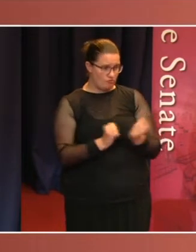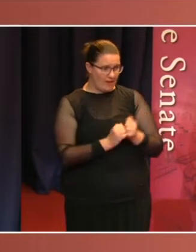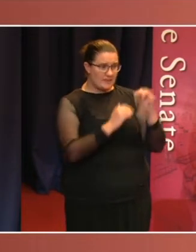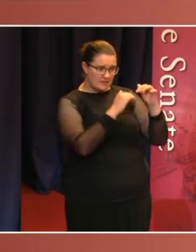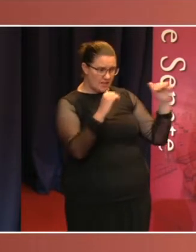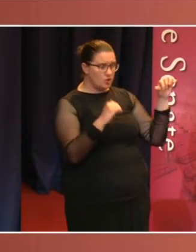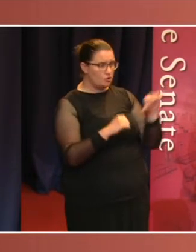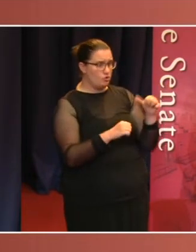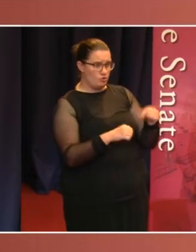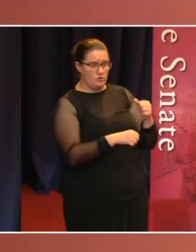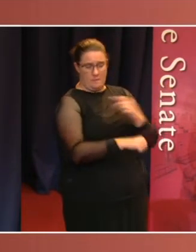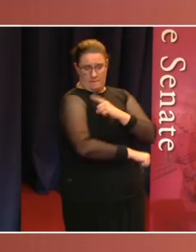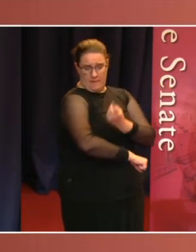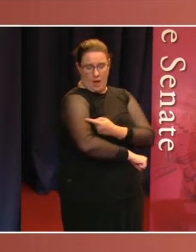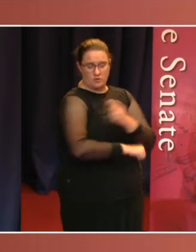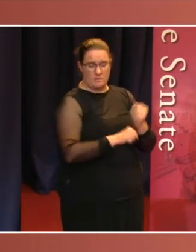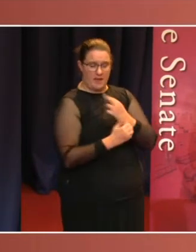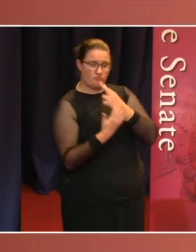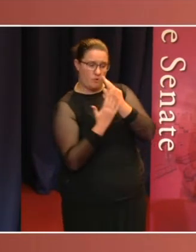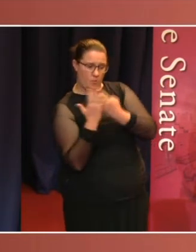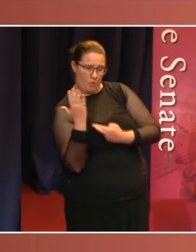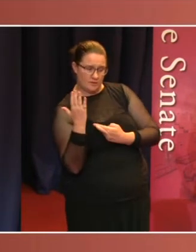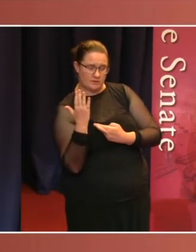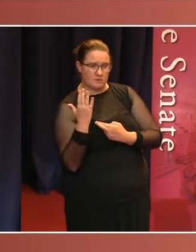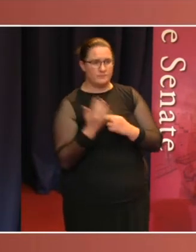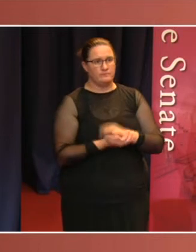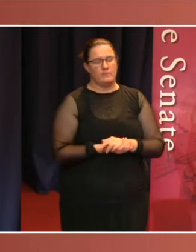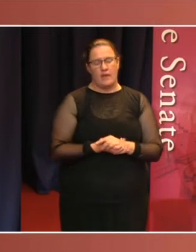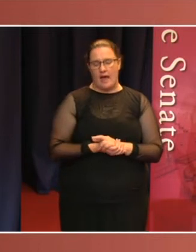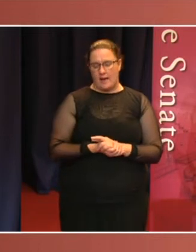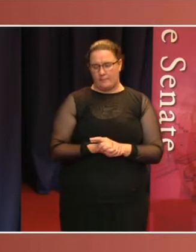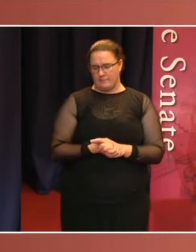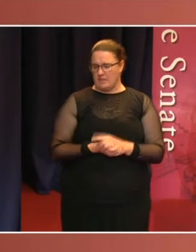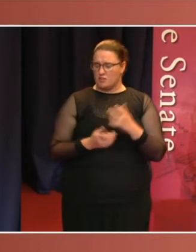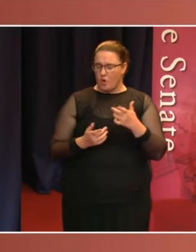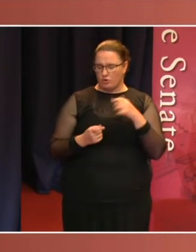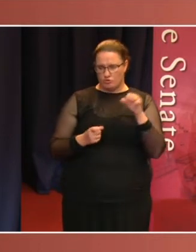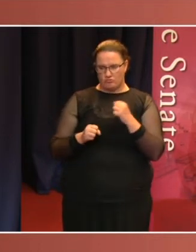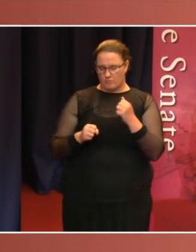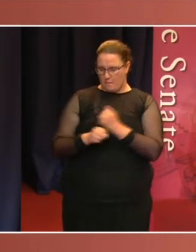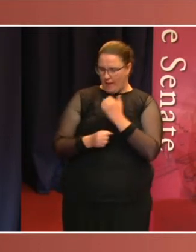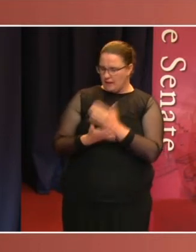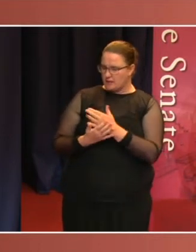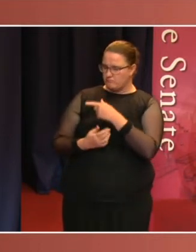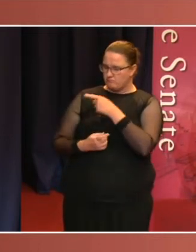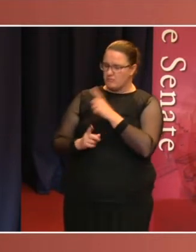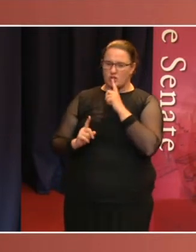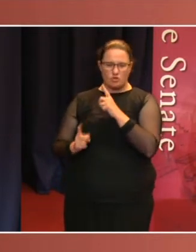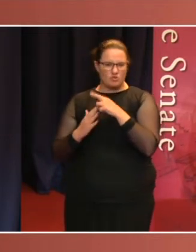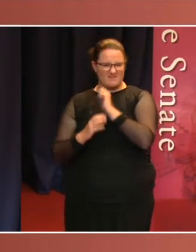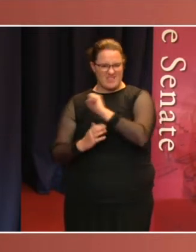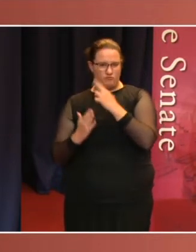reports written for the government by private consultants public. Only 12% disagree.